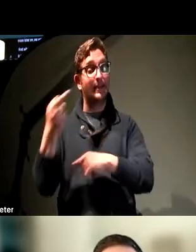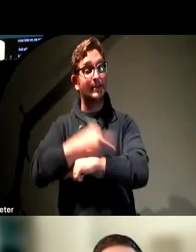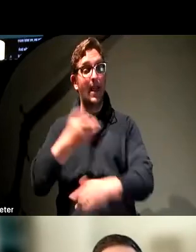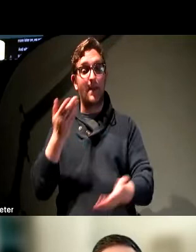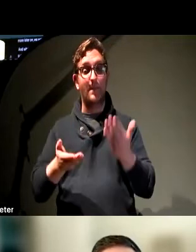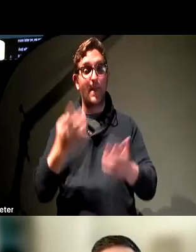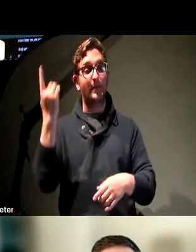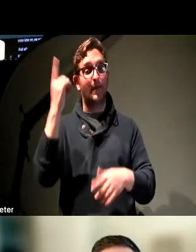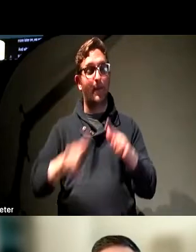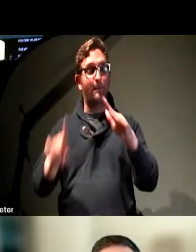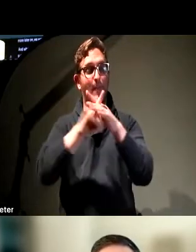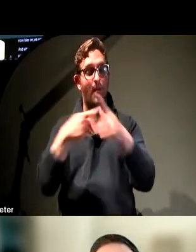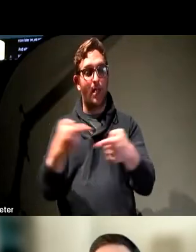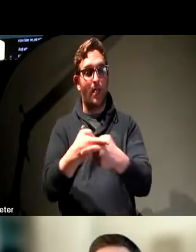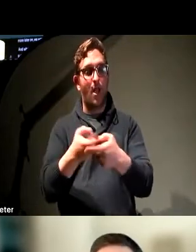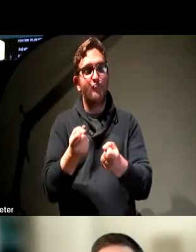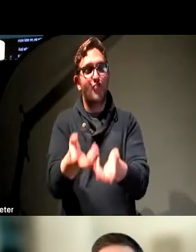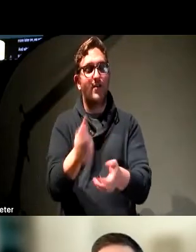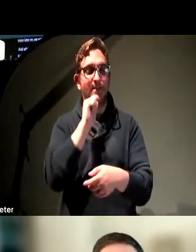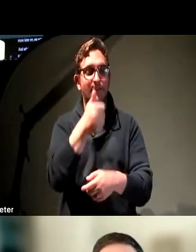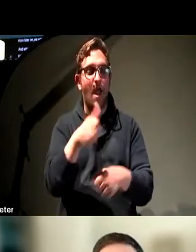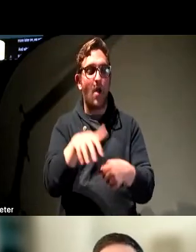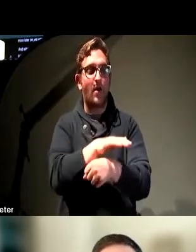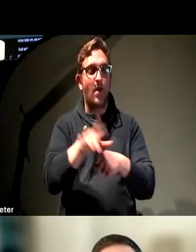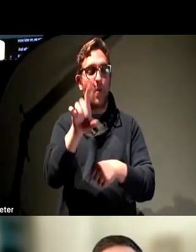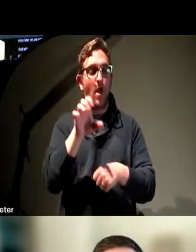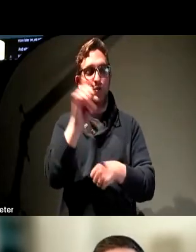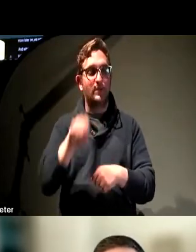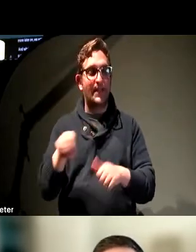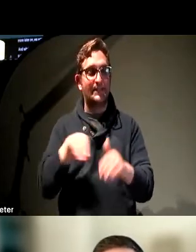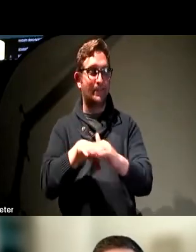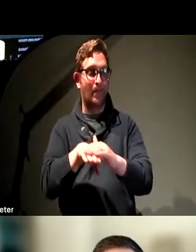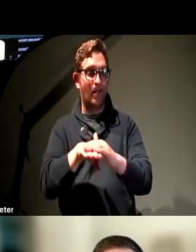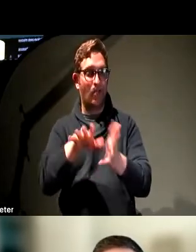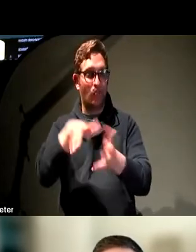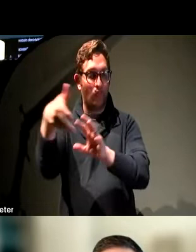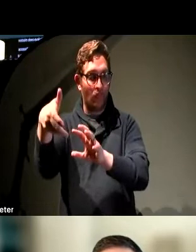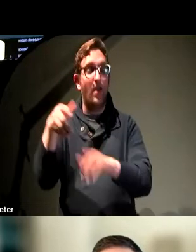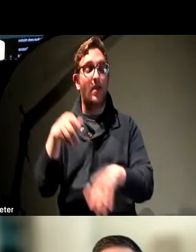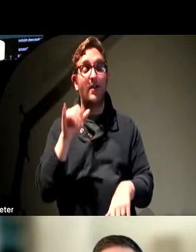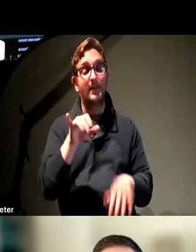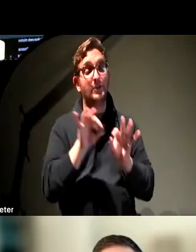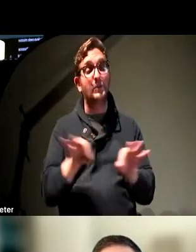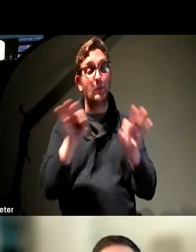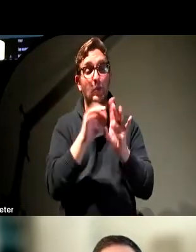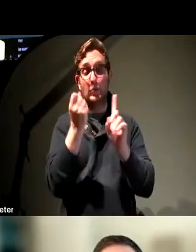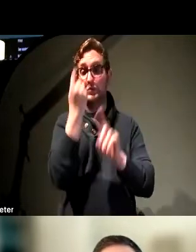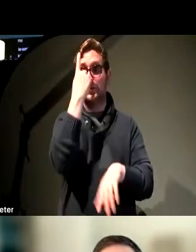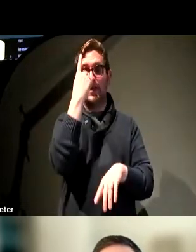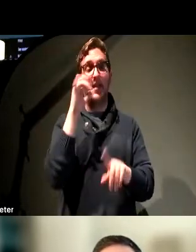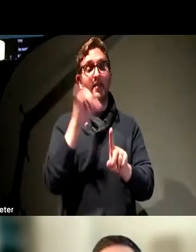pops up and makes it not completely accessible anymore. And it's also important in this conversation to remember that